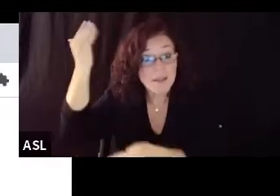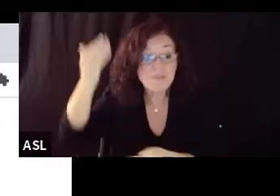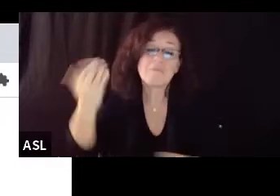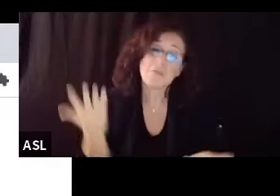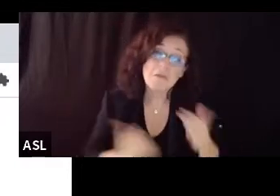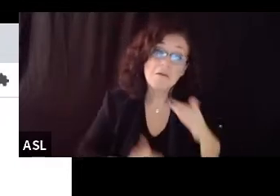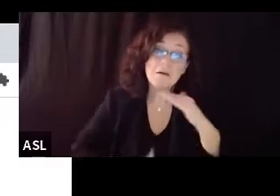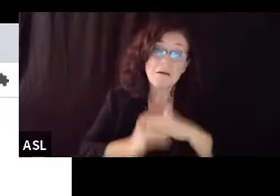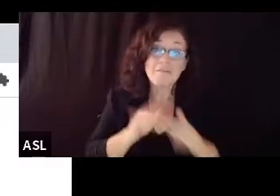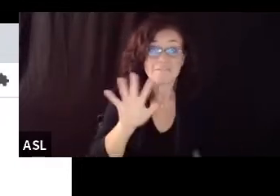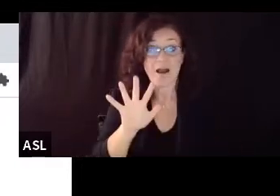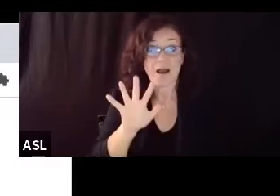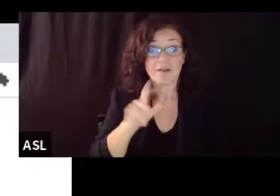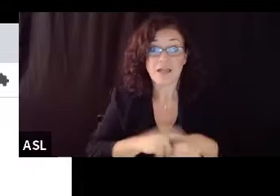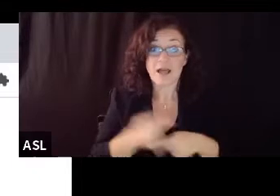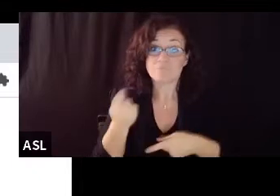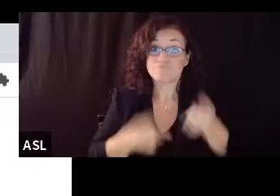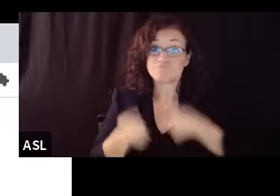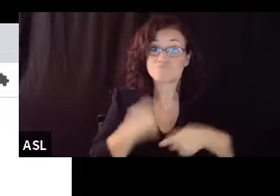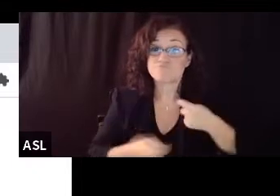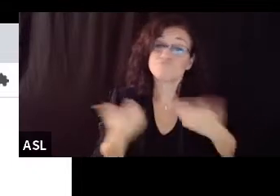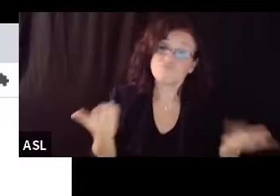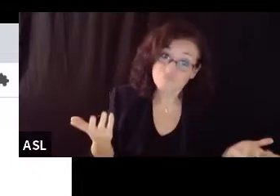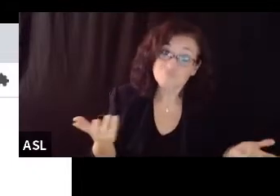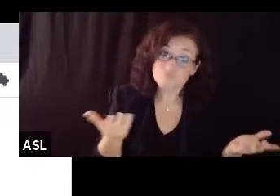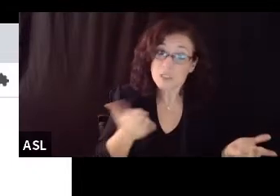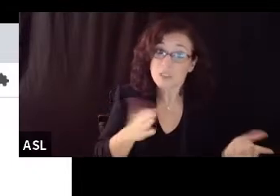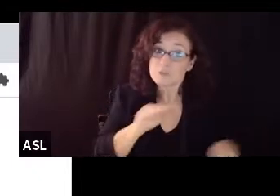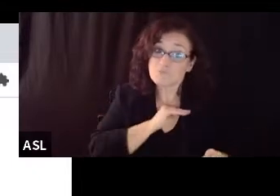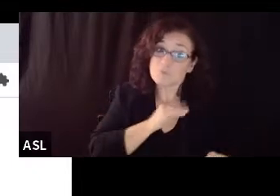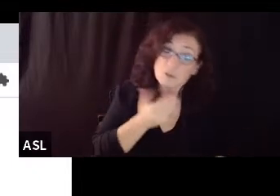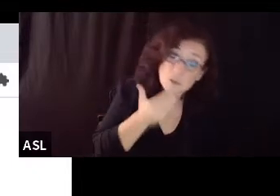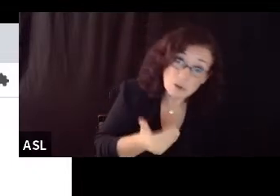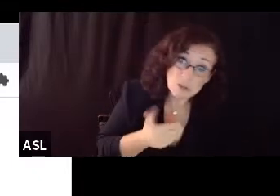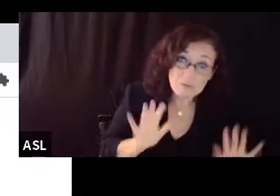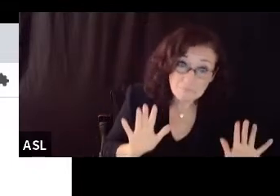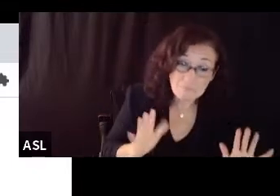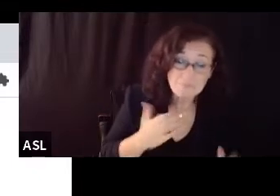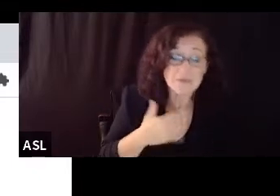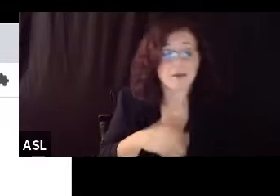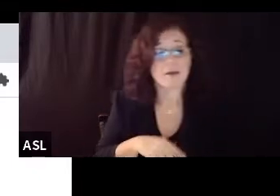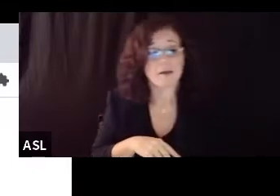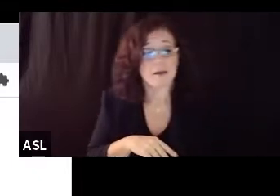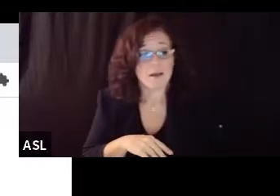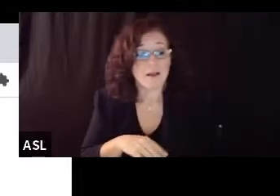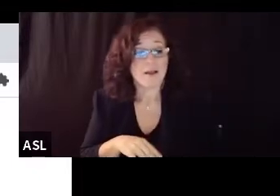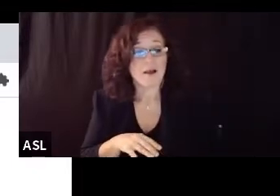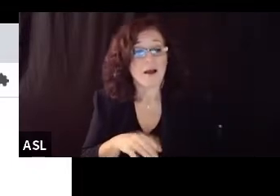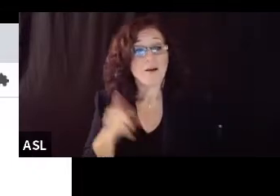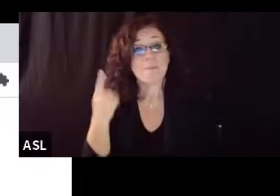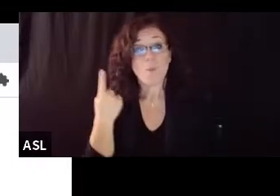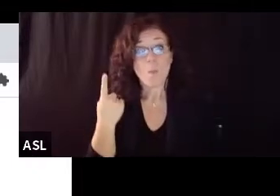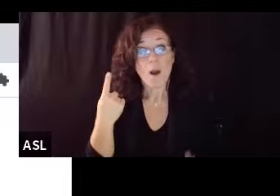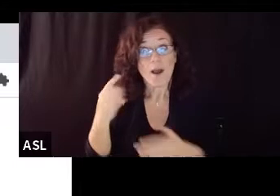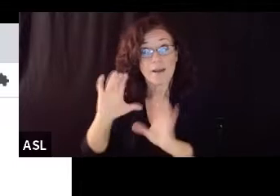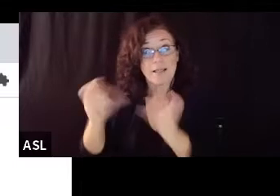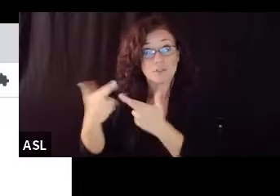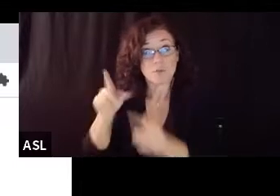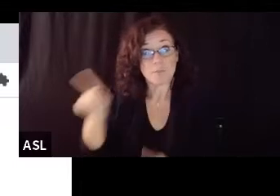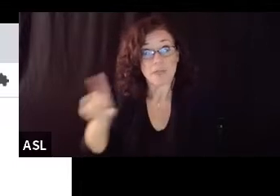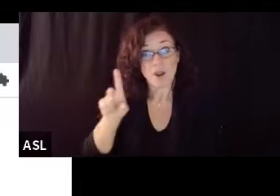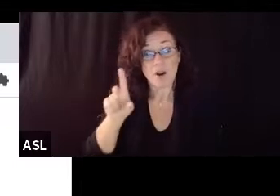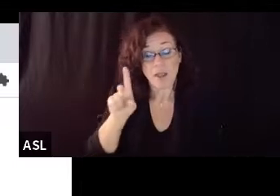if we open the windows and dos pueblos only has windows along one wall of most rooms if we open those windows